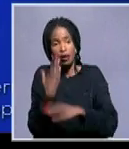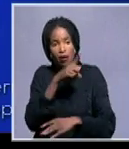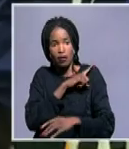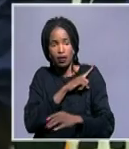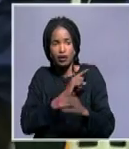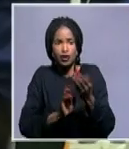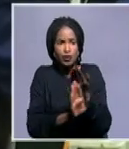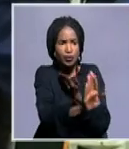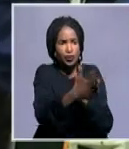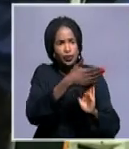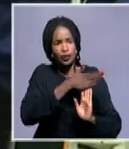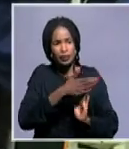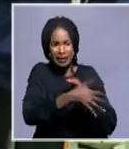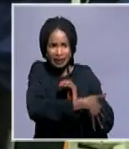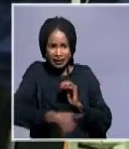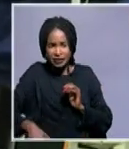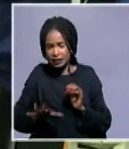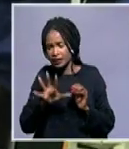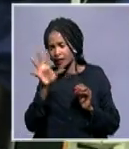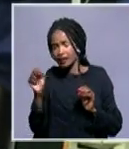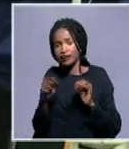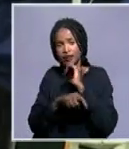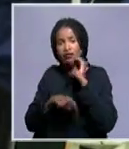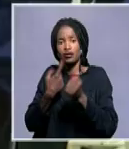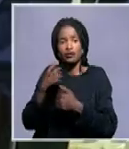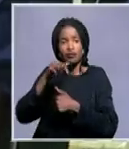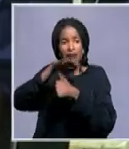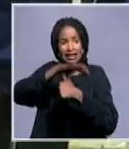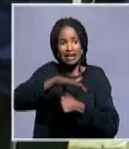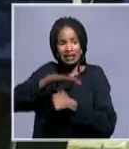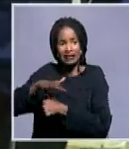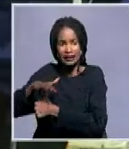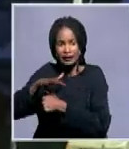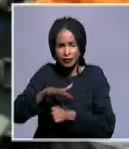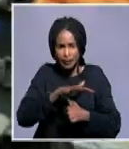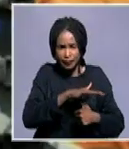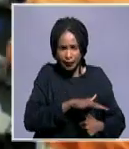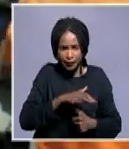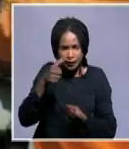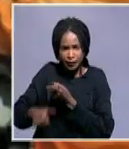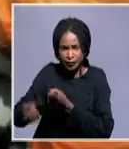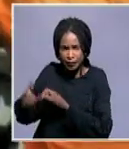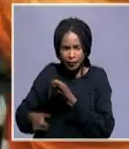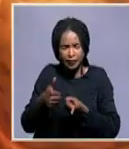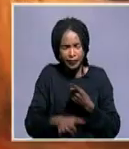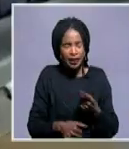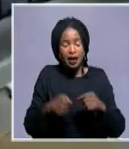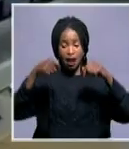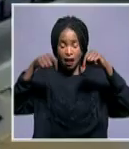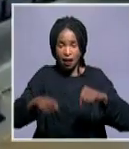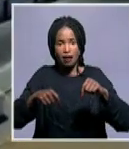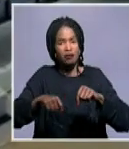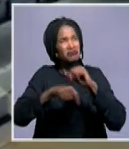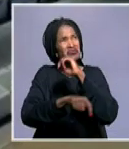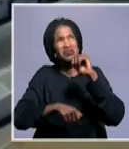the South African countries from apartheid aggression. But now you have countries